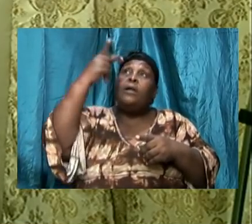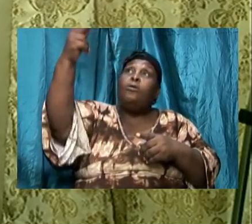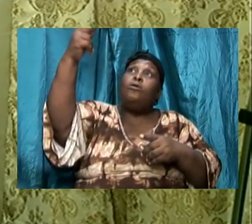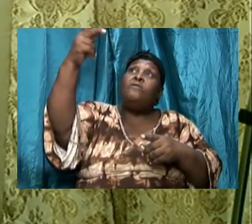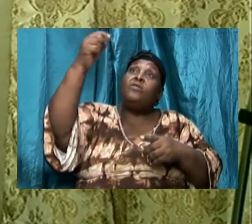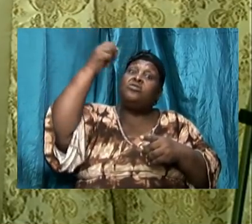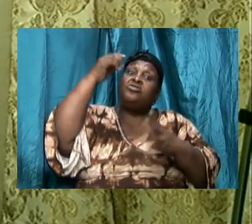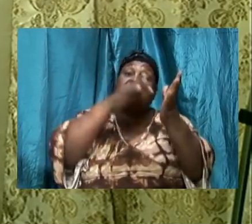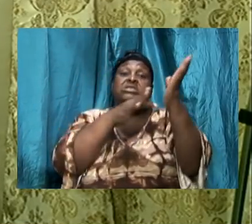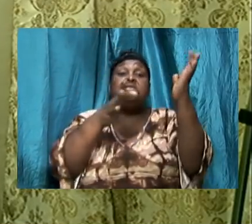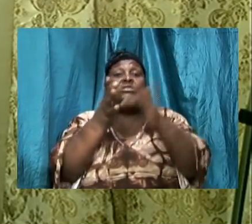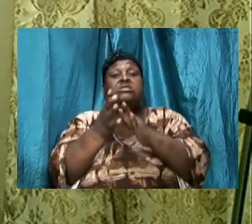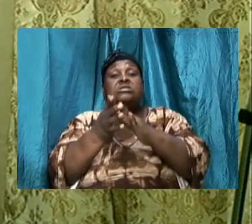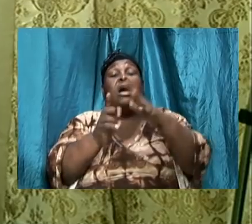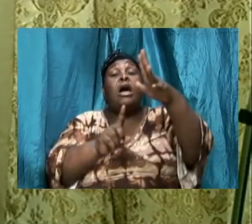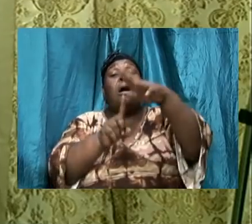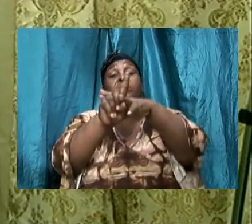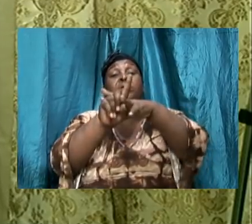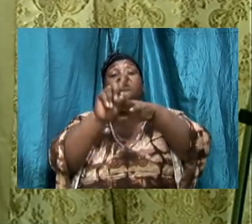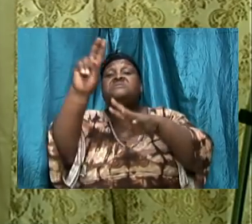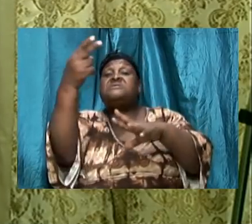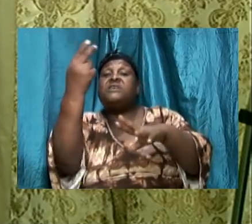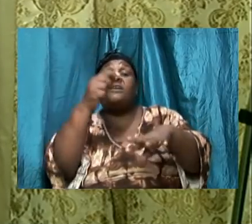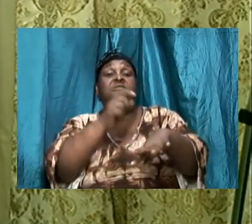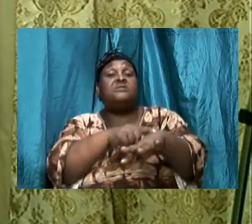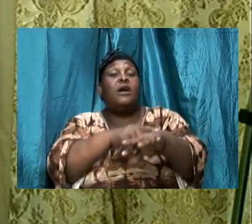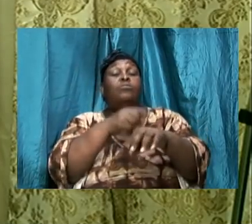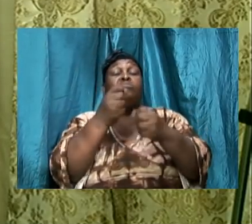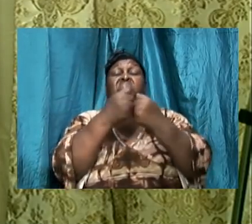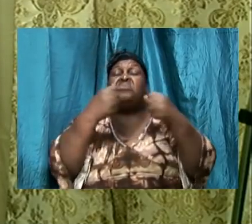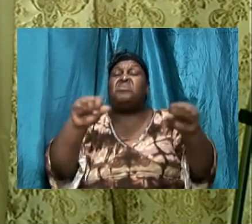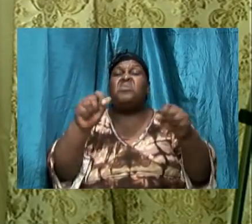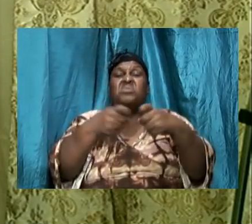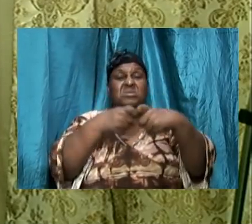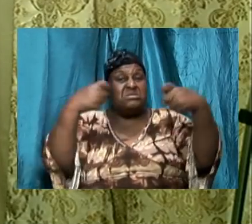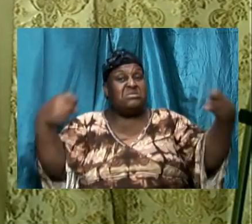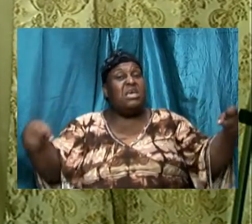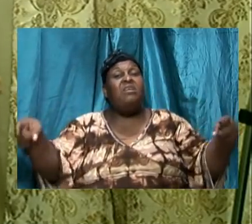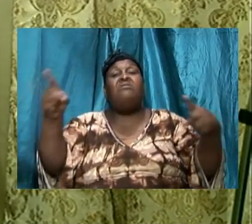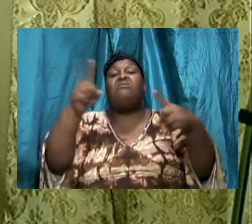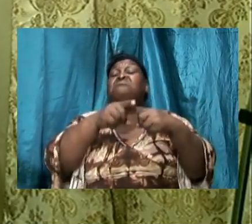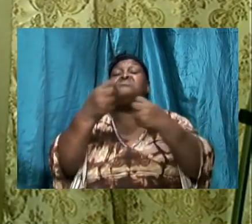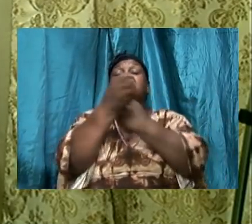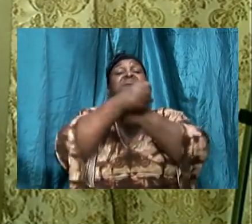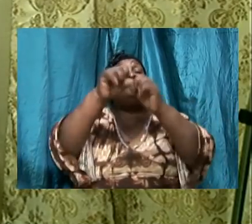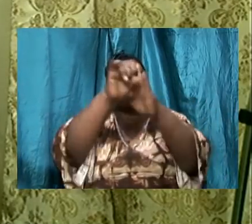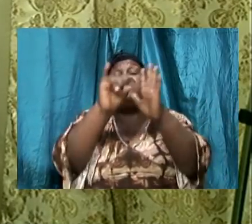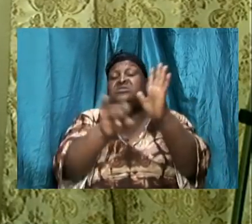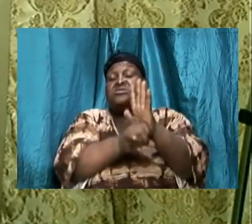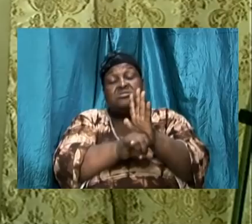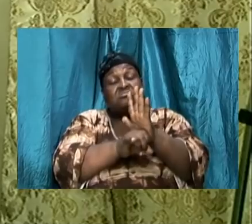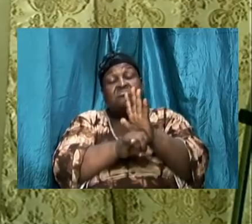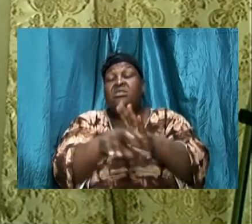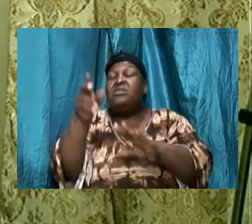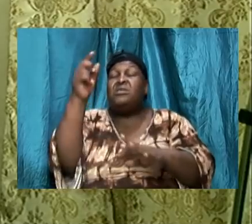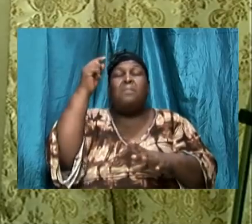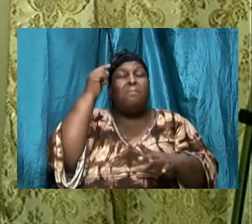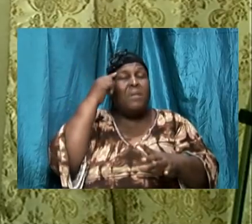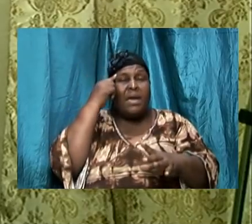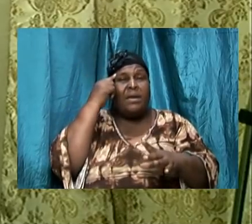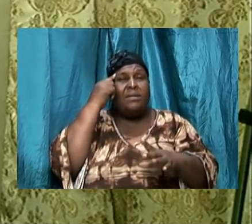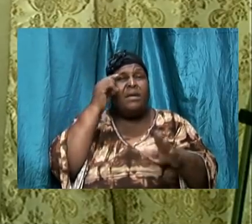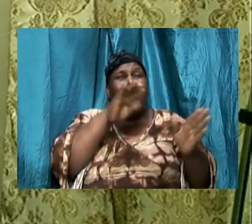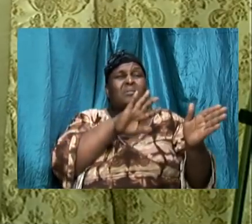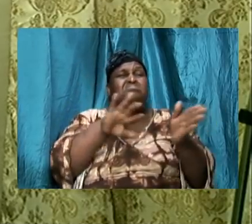sin unto salvation the mediocre mindset must be pushed aside and we must strive